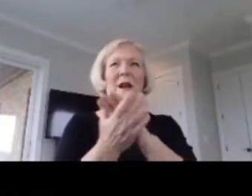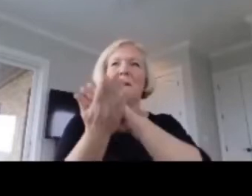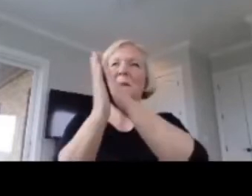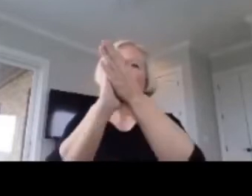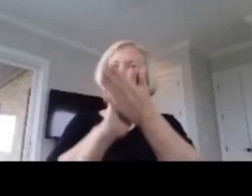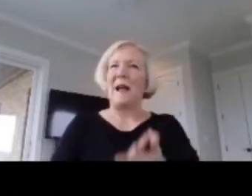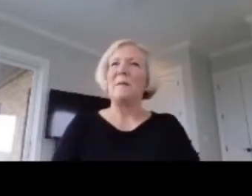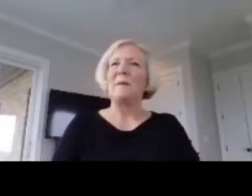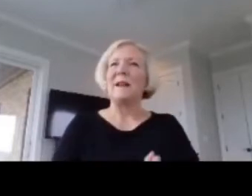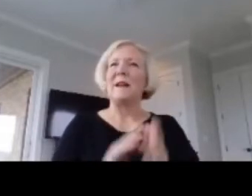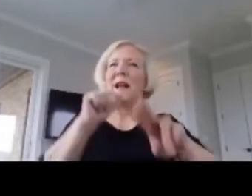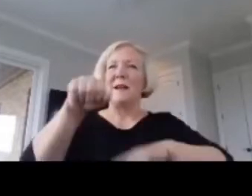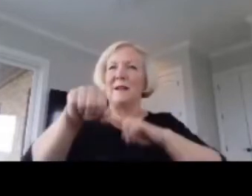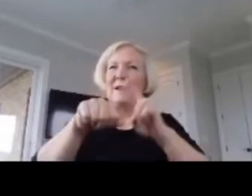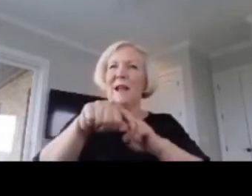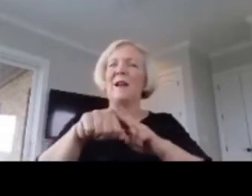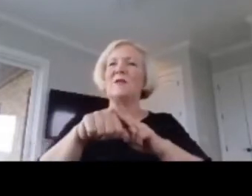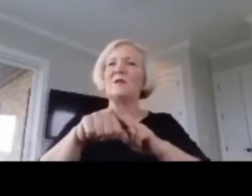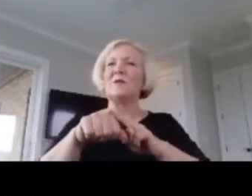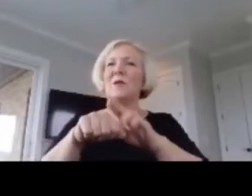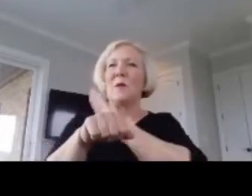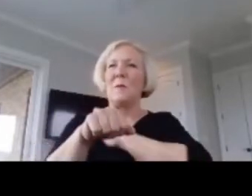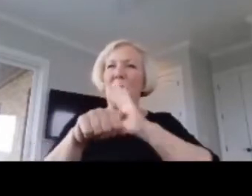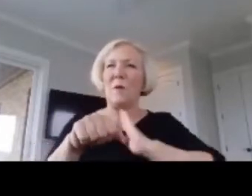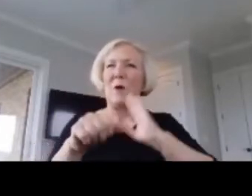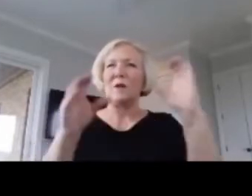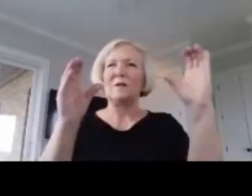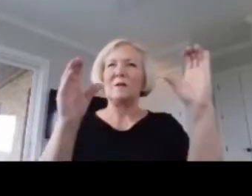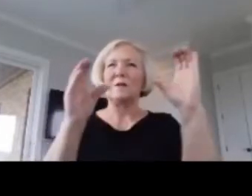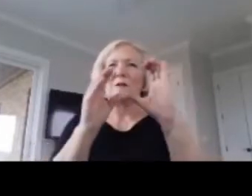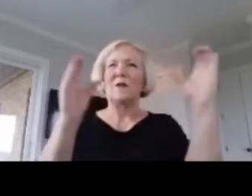National Board Certified Teachers.